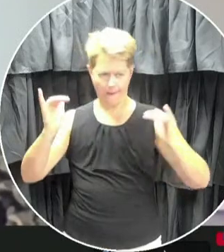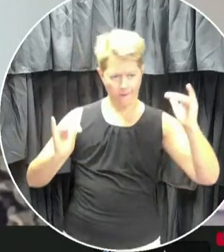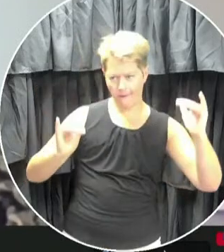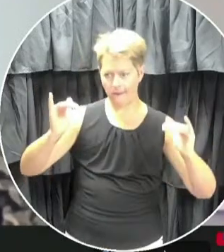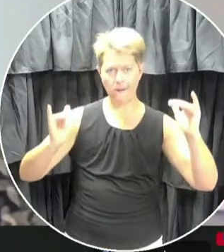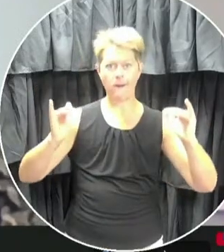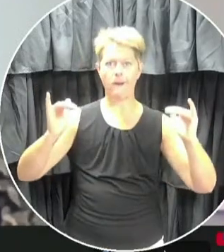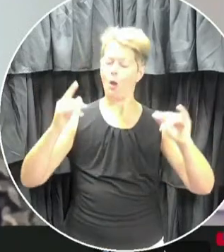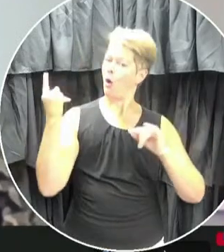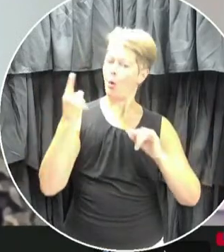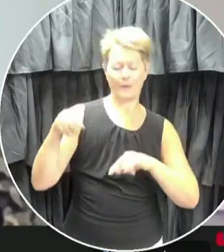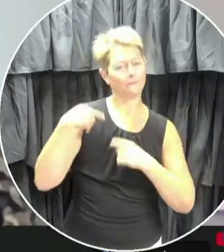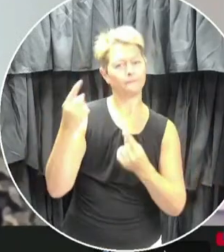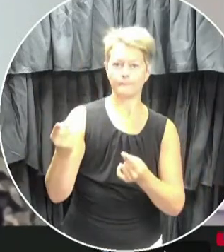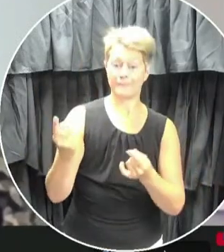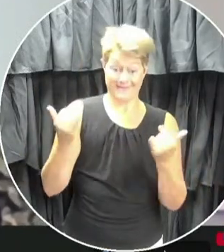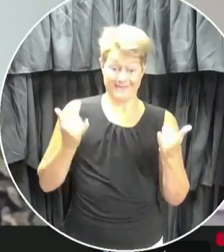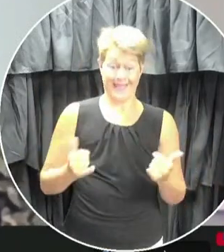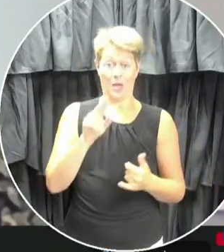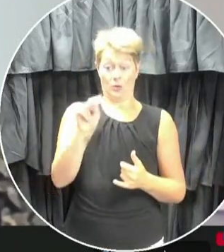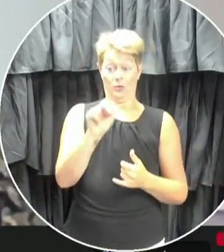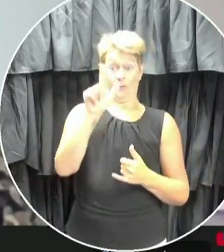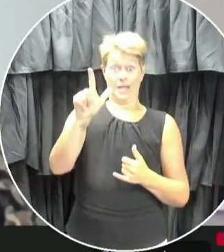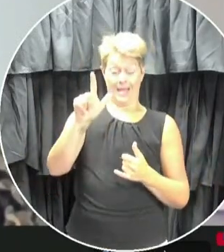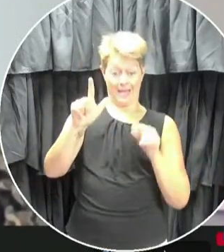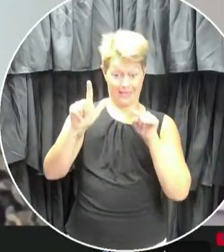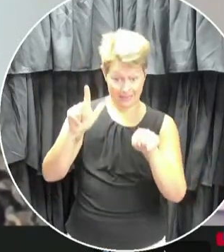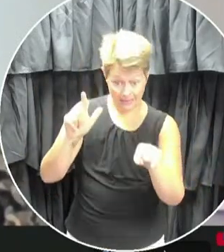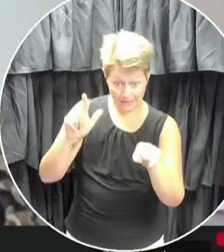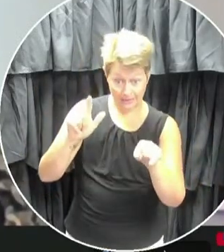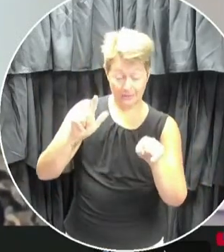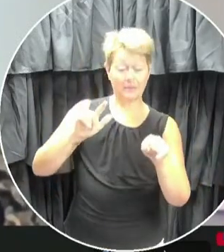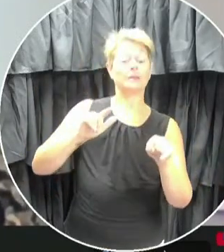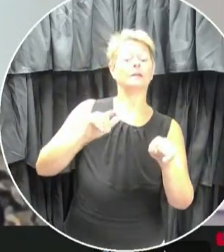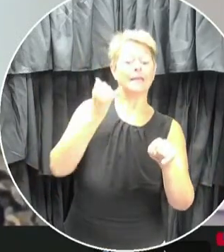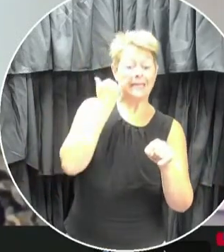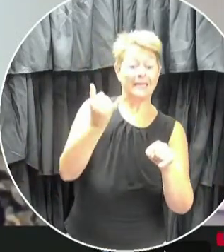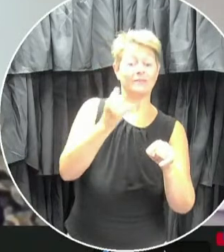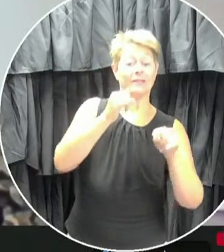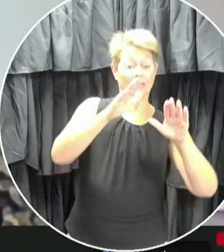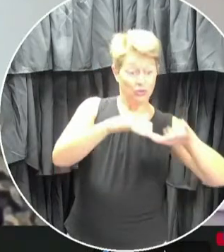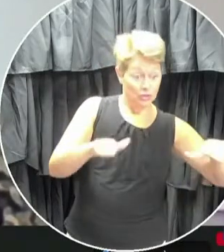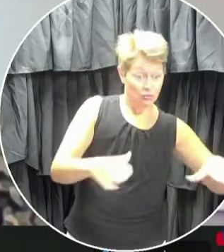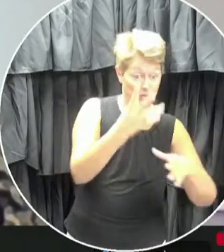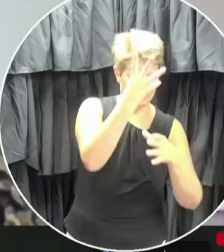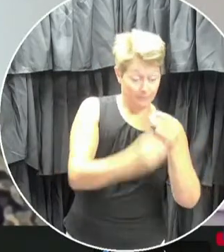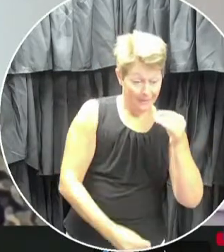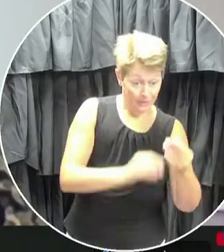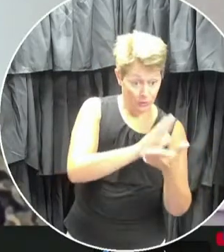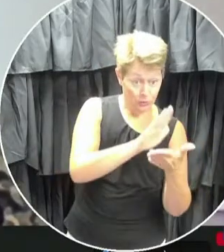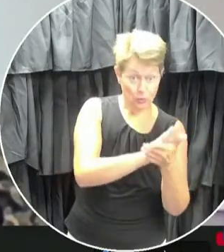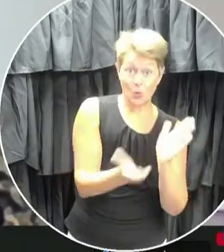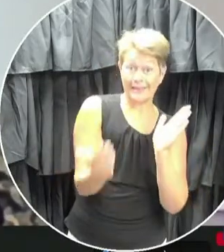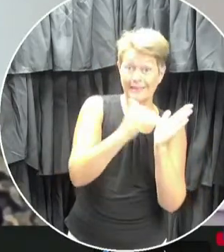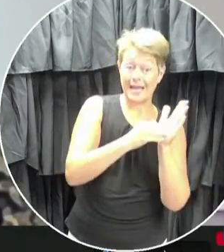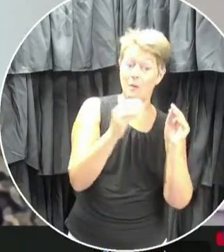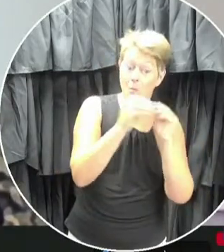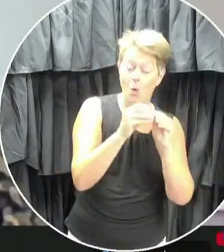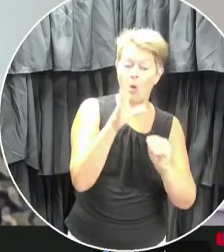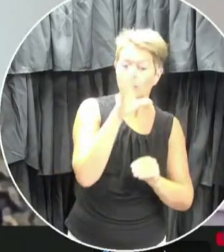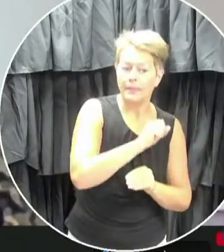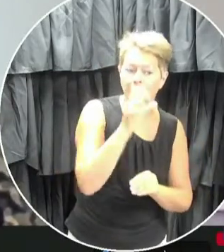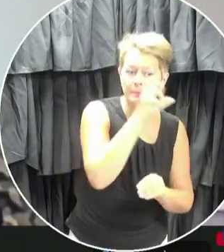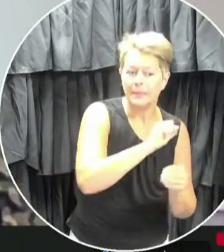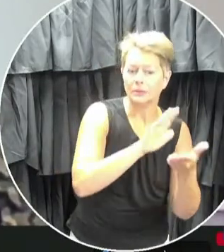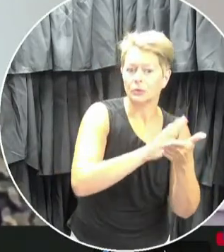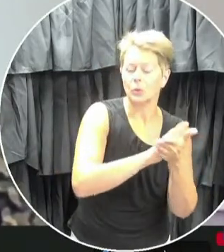in our province, we must consider that the harms posed to children by an ongoing absence from school outweigh the harms presented